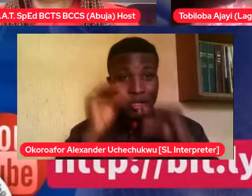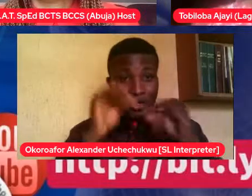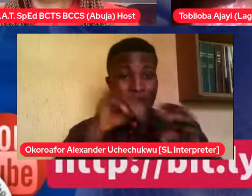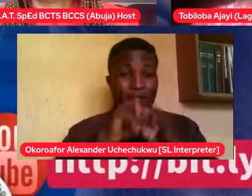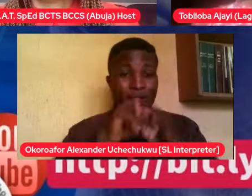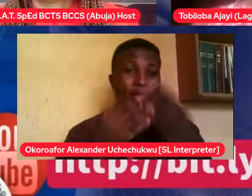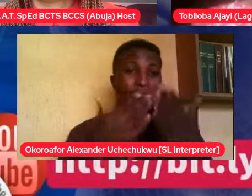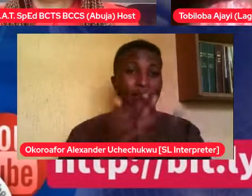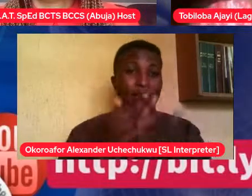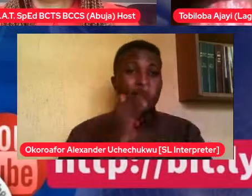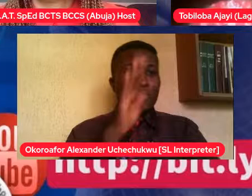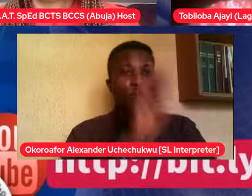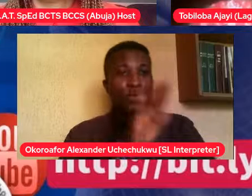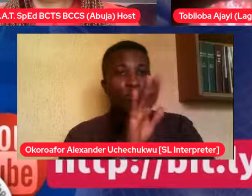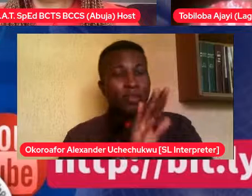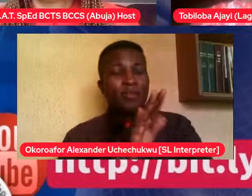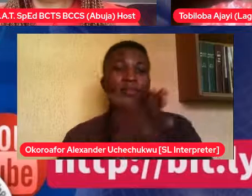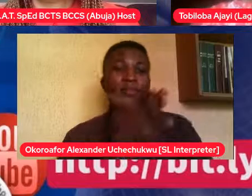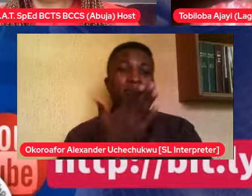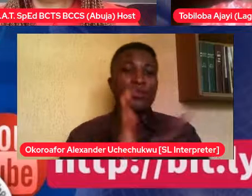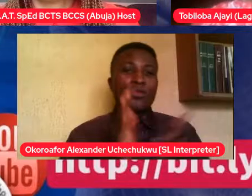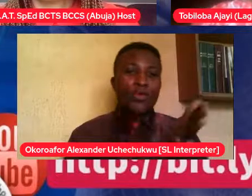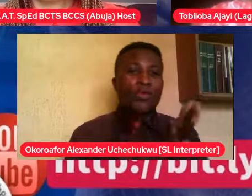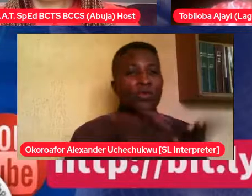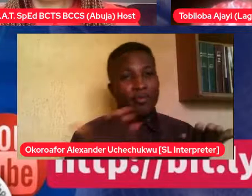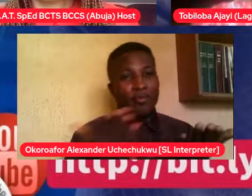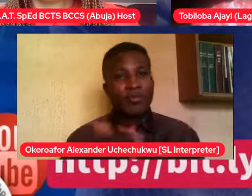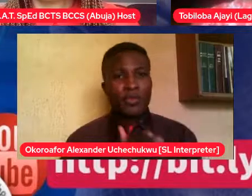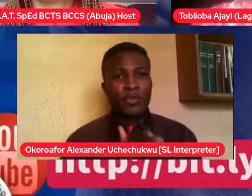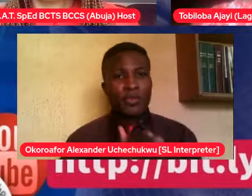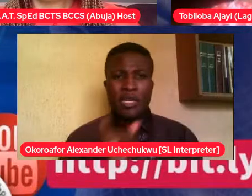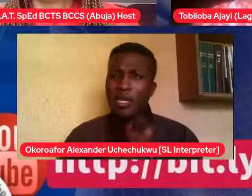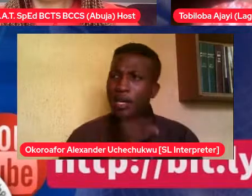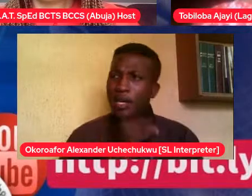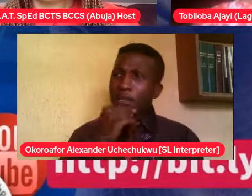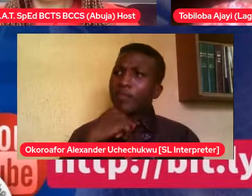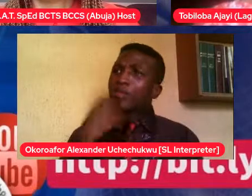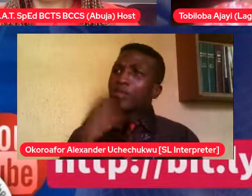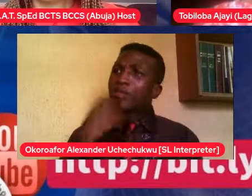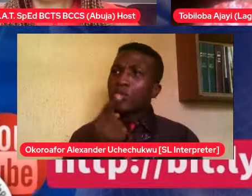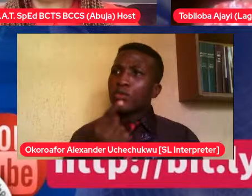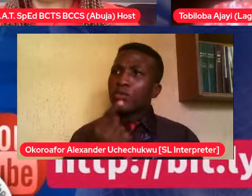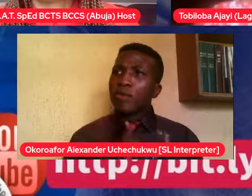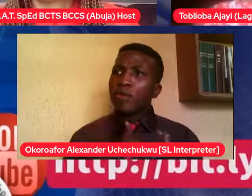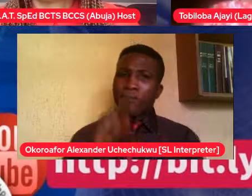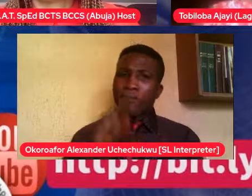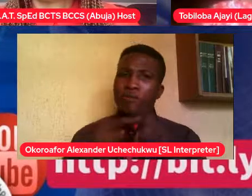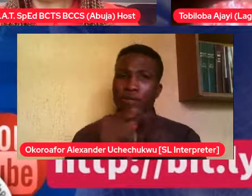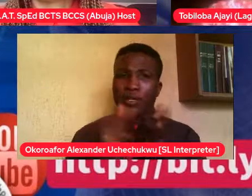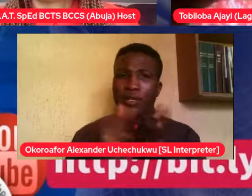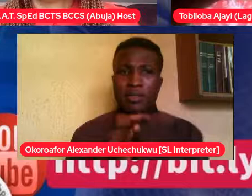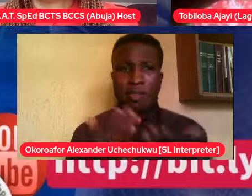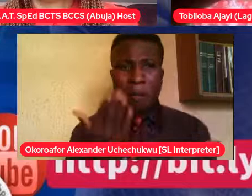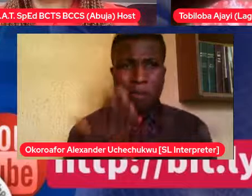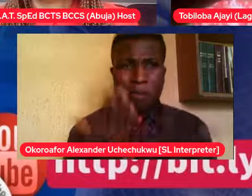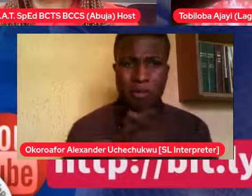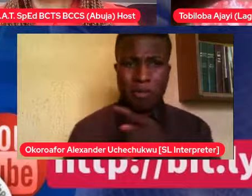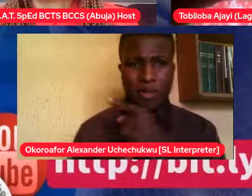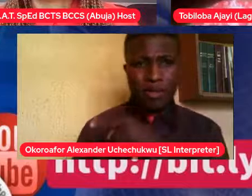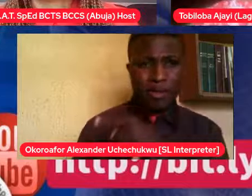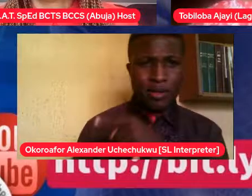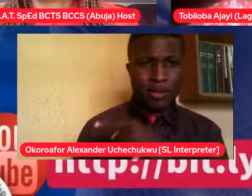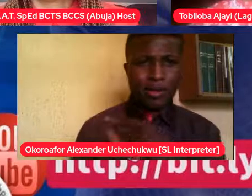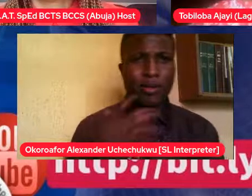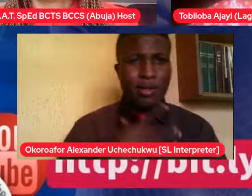orphanage that this Leila, maybe he likes Leila. Then he now said, he does not know that